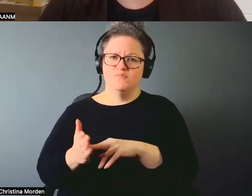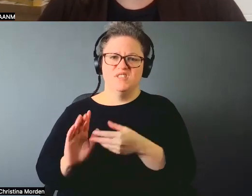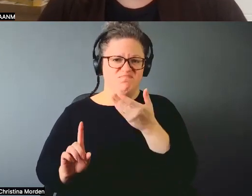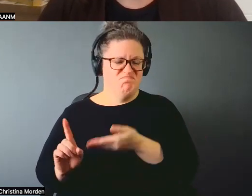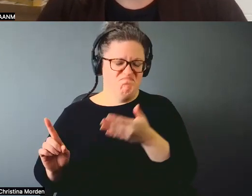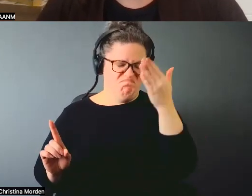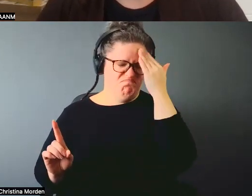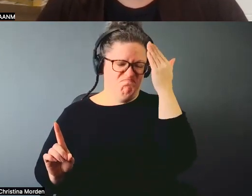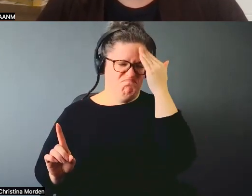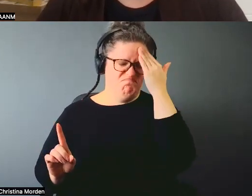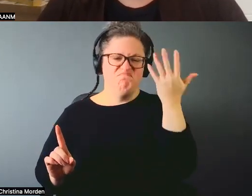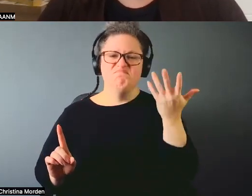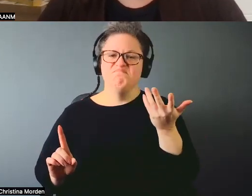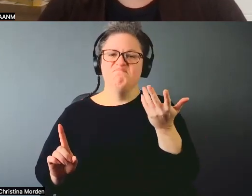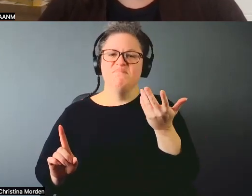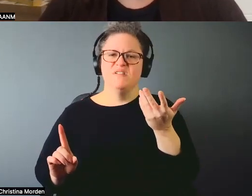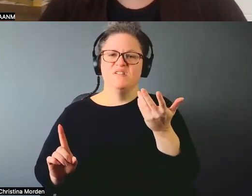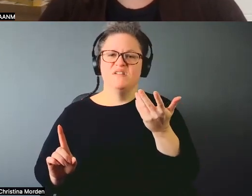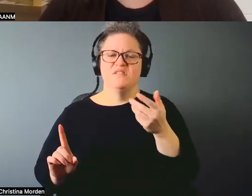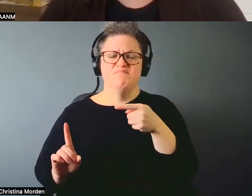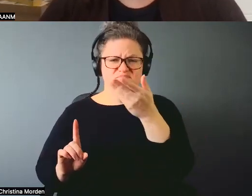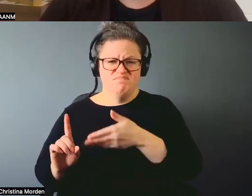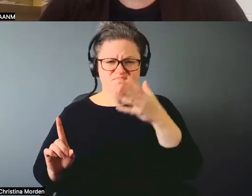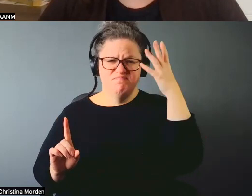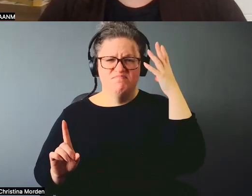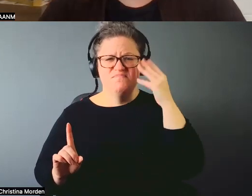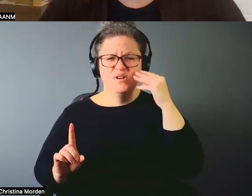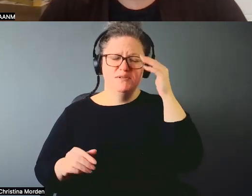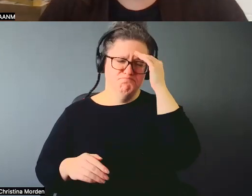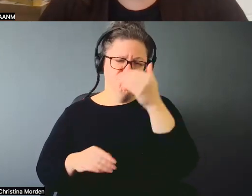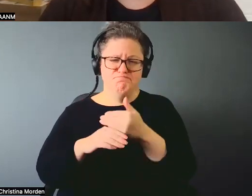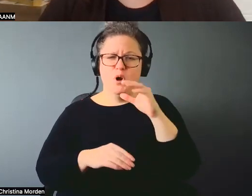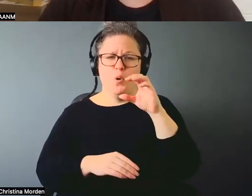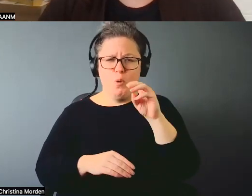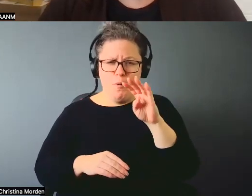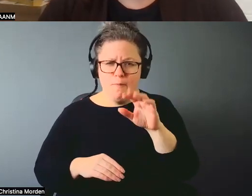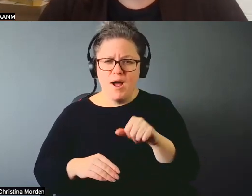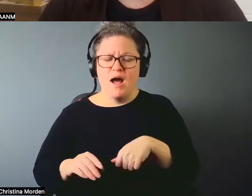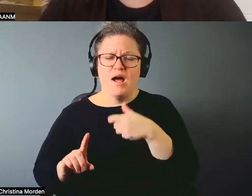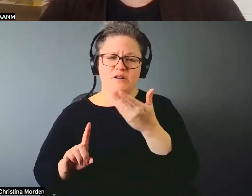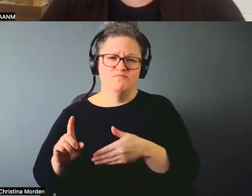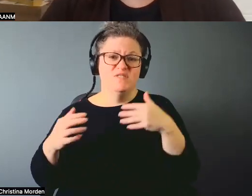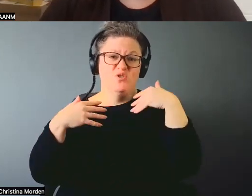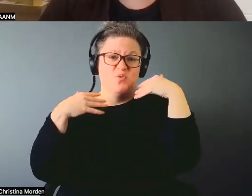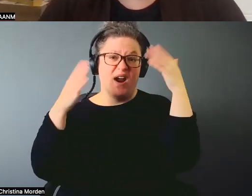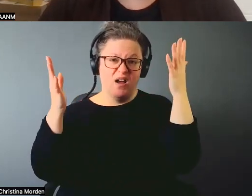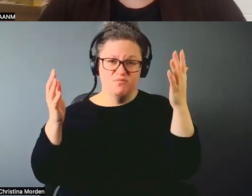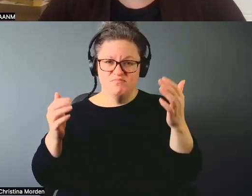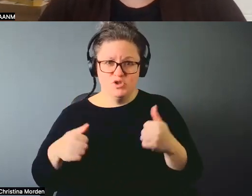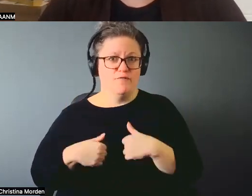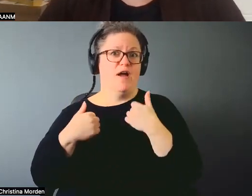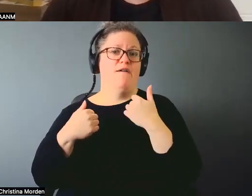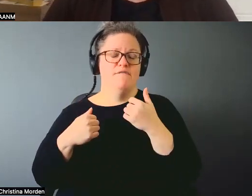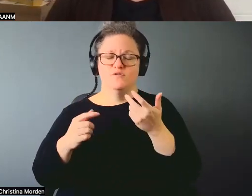her. I mean, you know, being in a coma, like just everything, a drowning that she survived, like just it's so there for her.